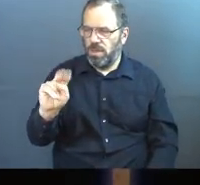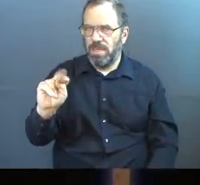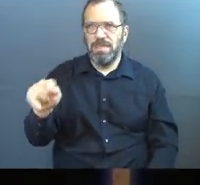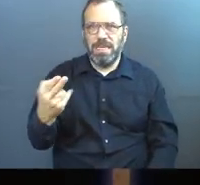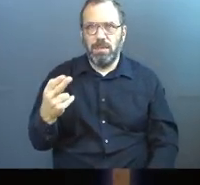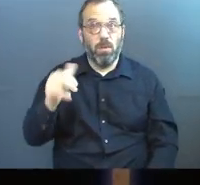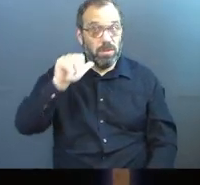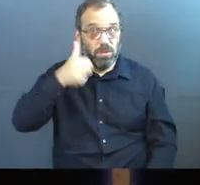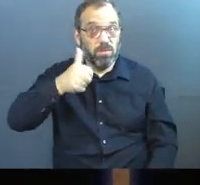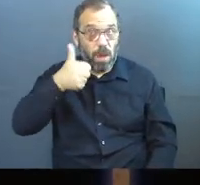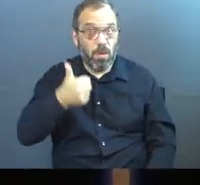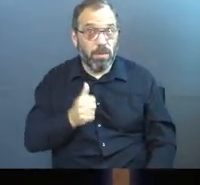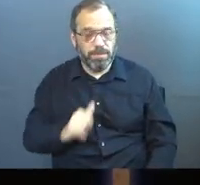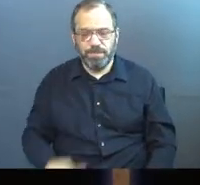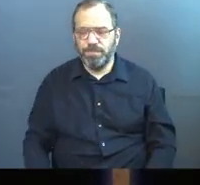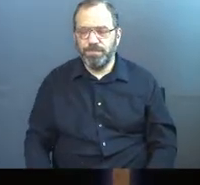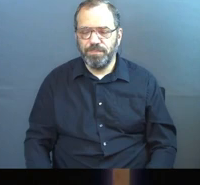tomorrow.